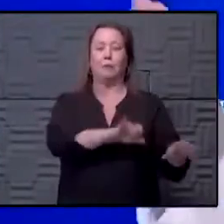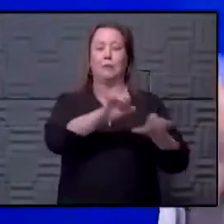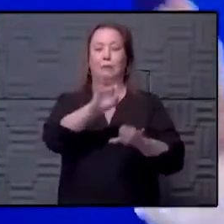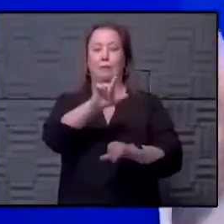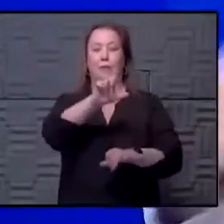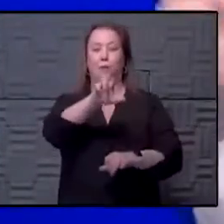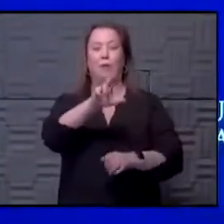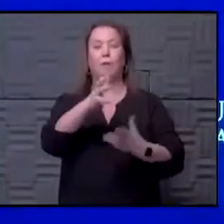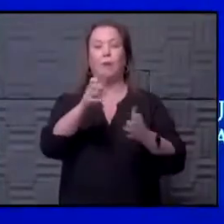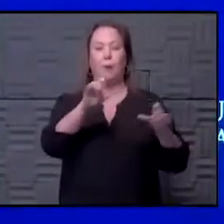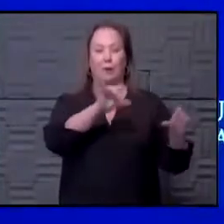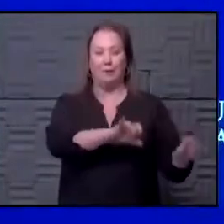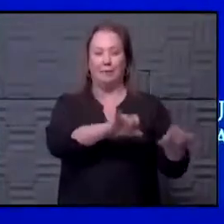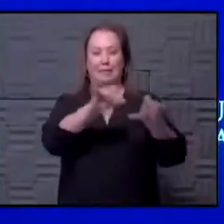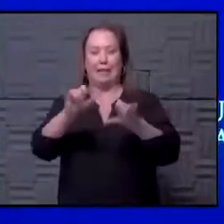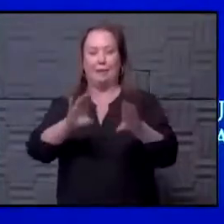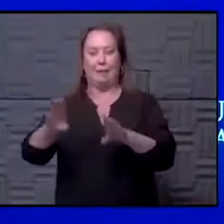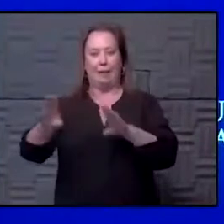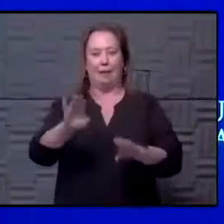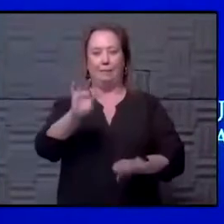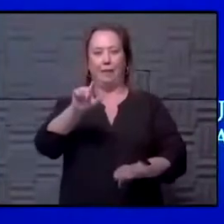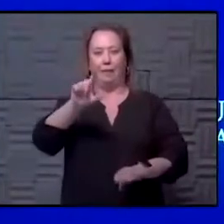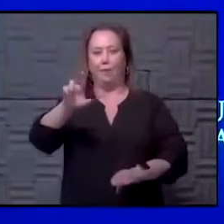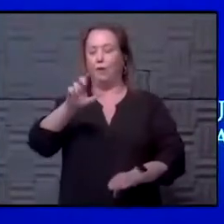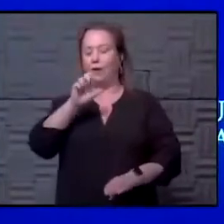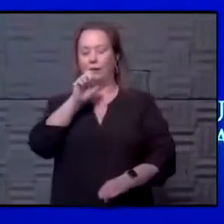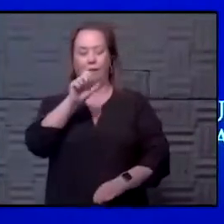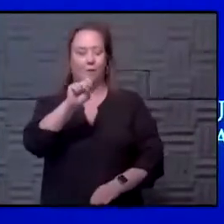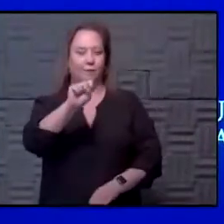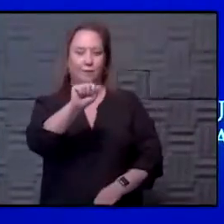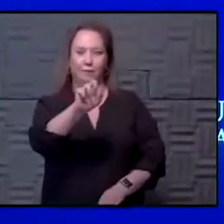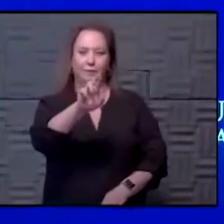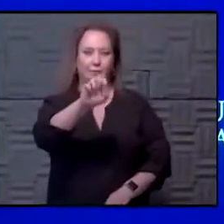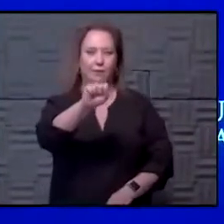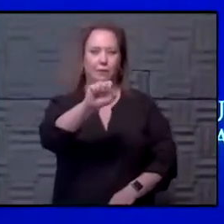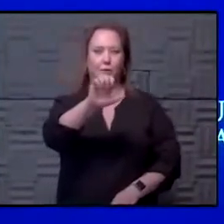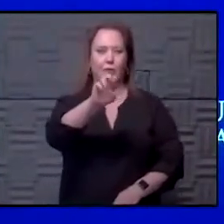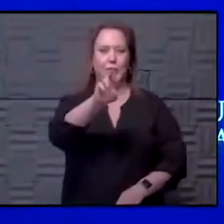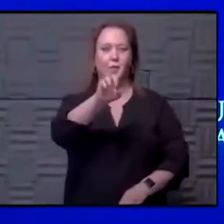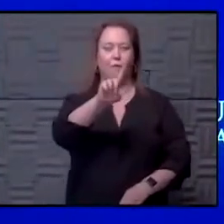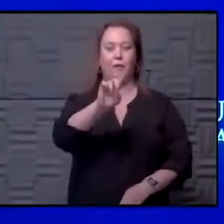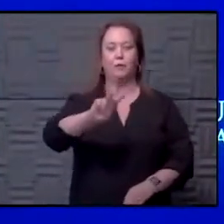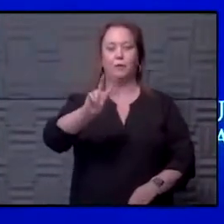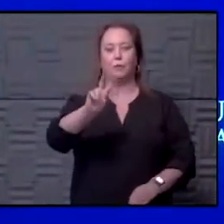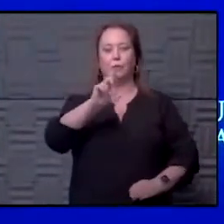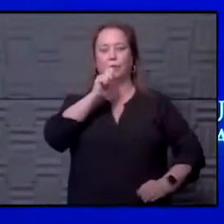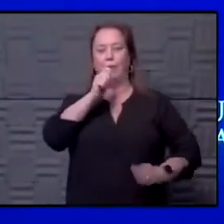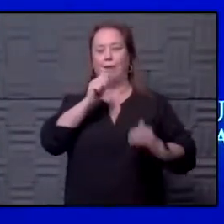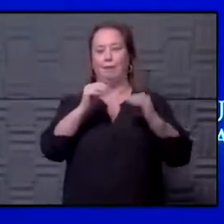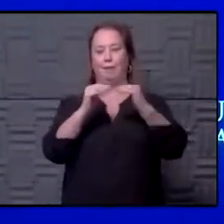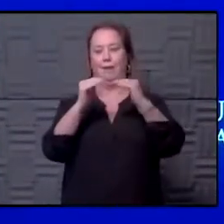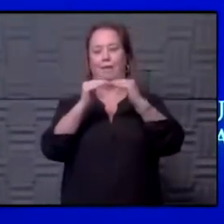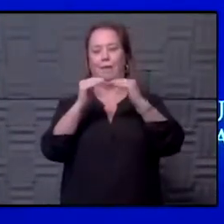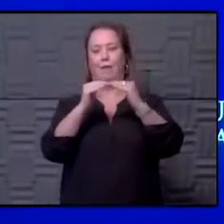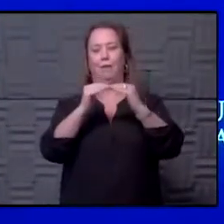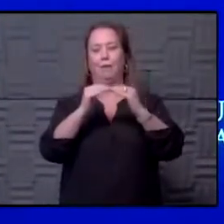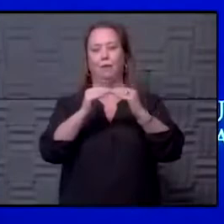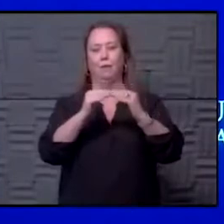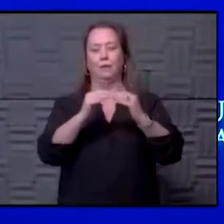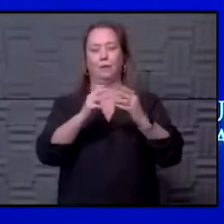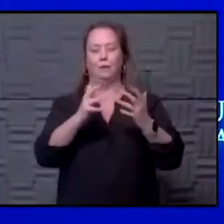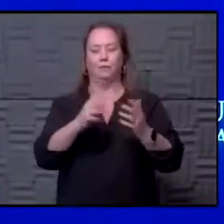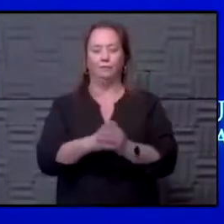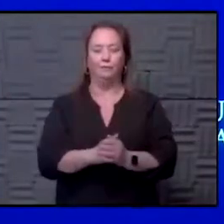act like influenza and not like SARS-CoV-2, because then it won't have quite the same level of death and tragedy